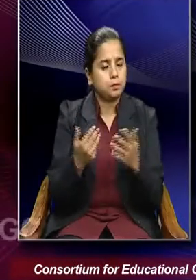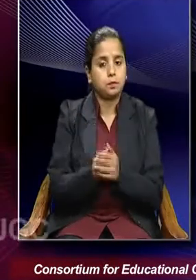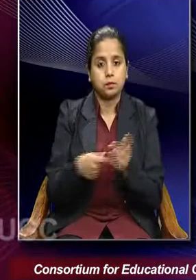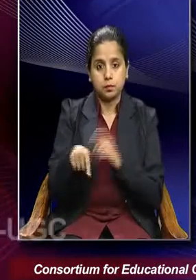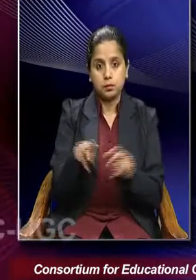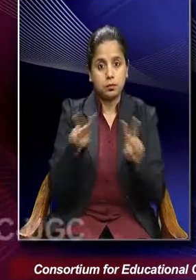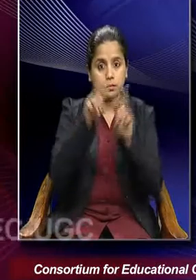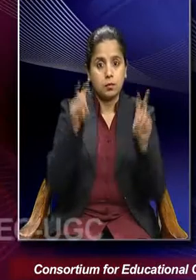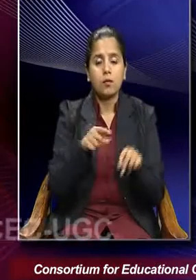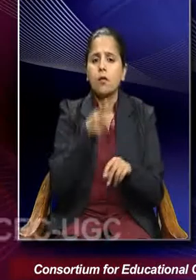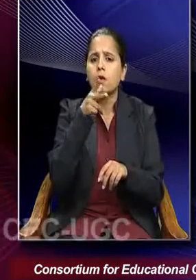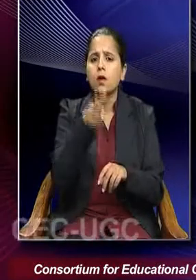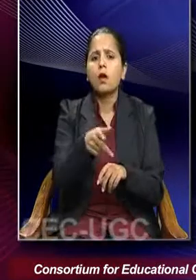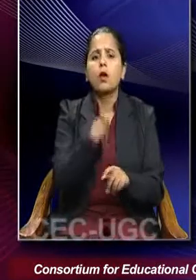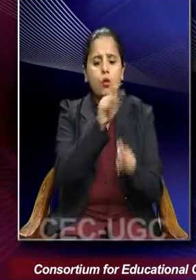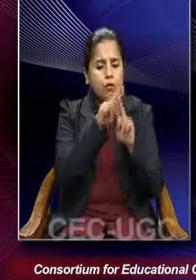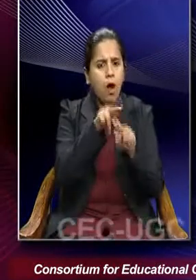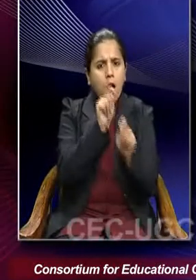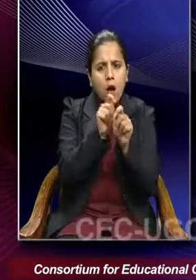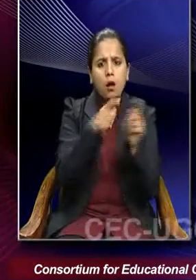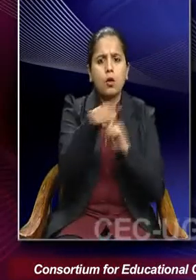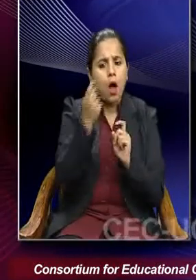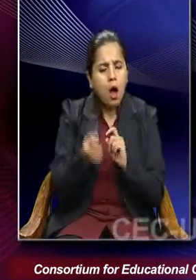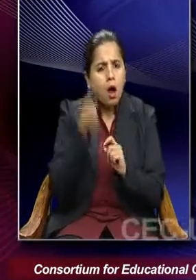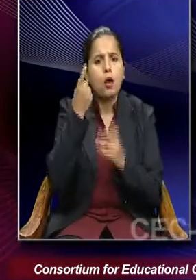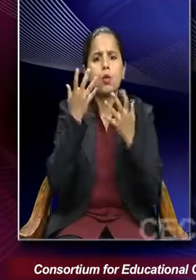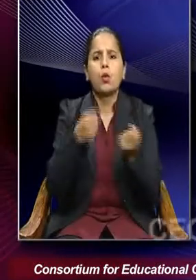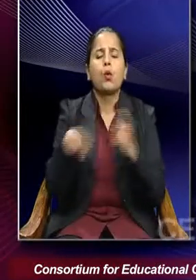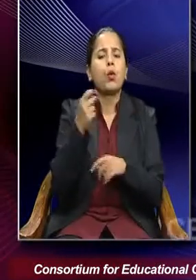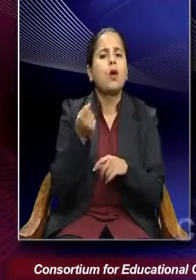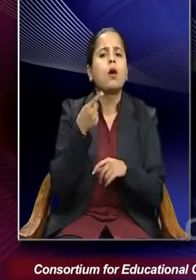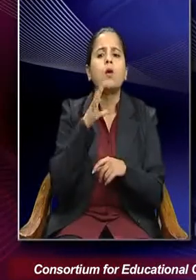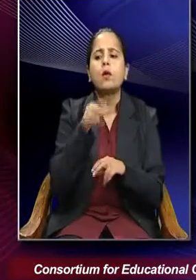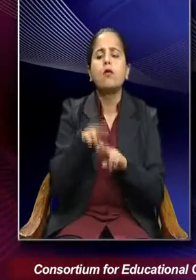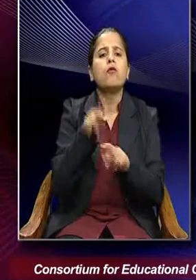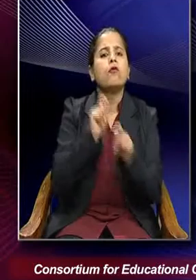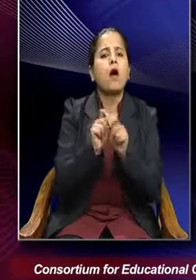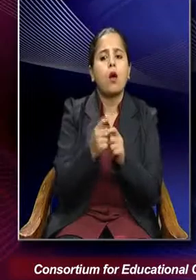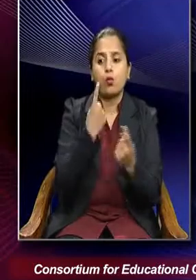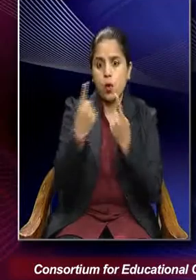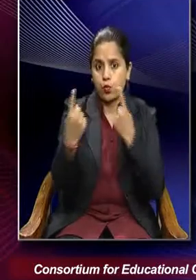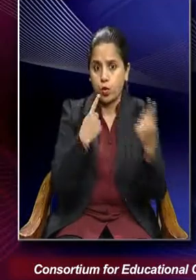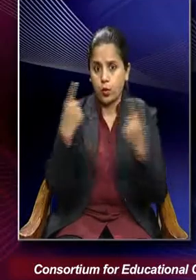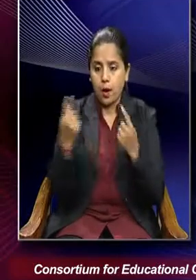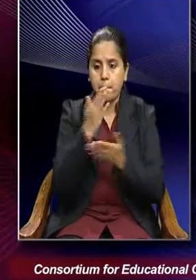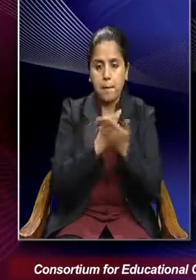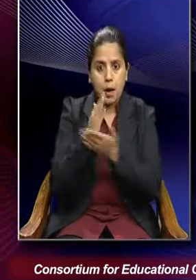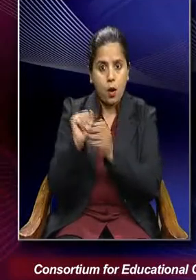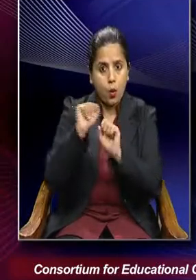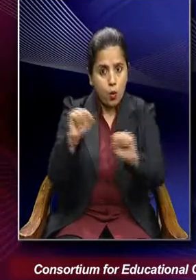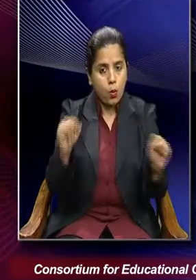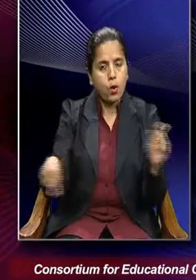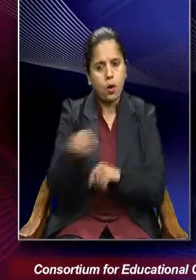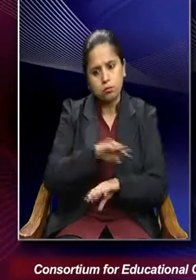term itself says, they want to understand the function of each part that make up the